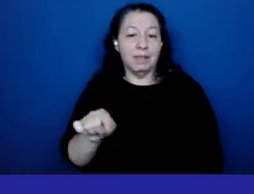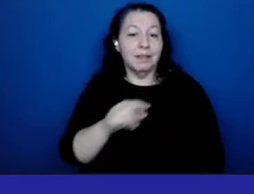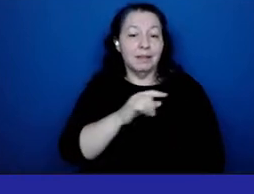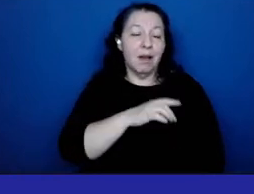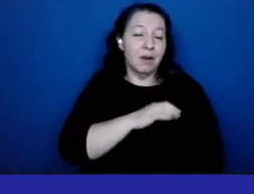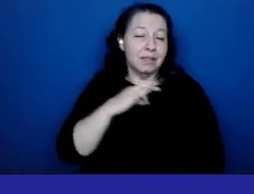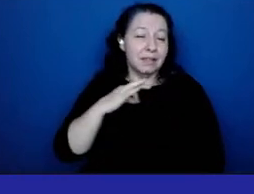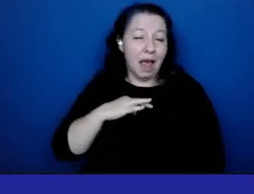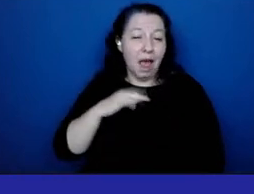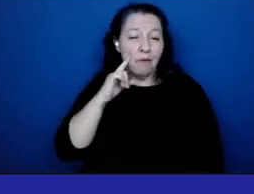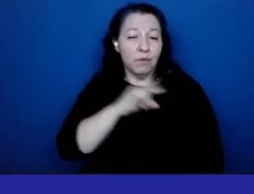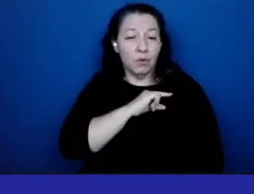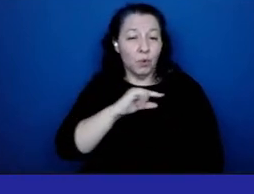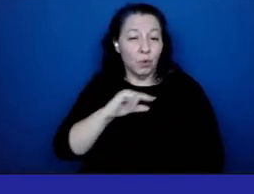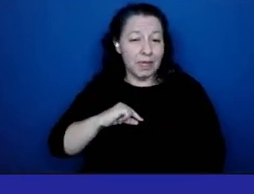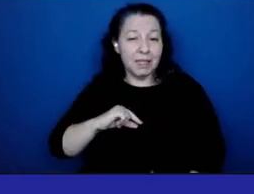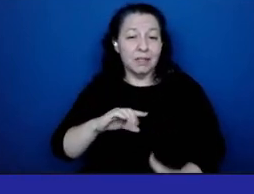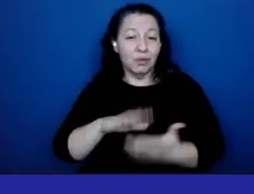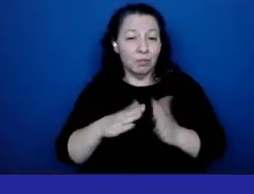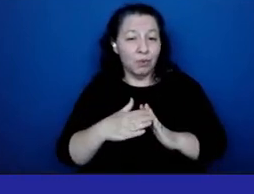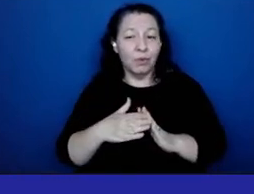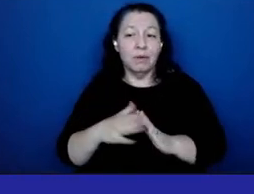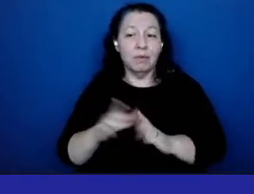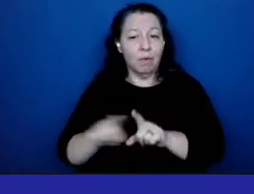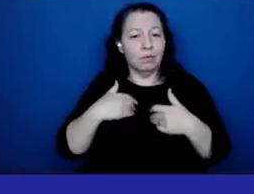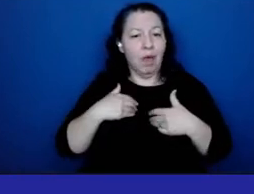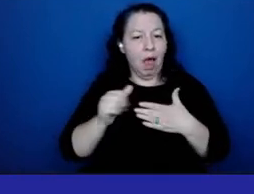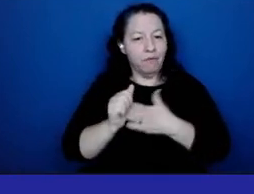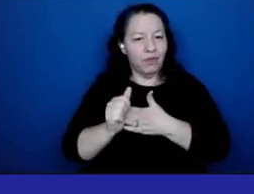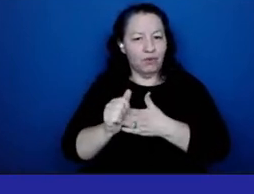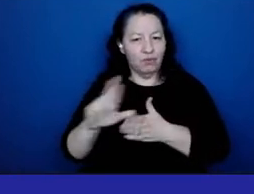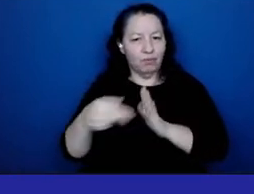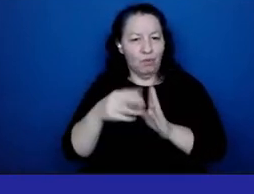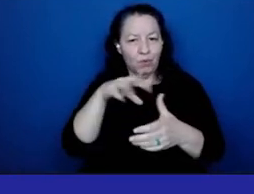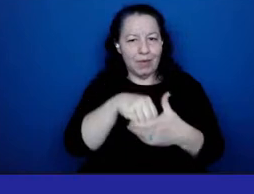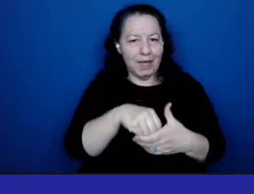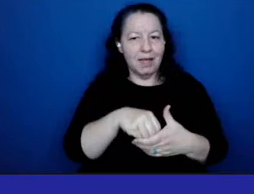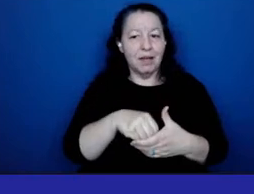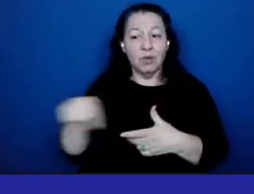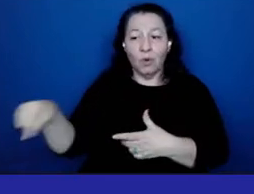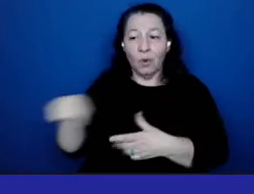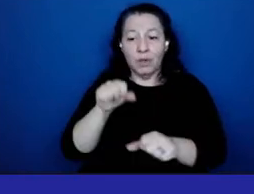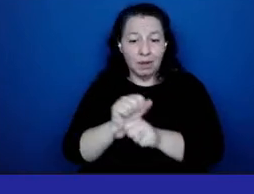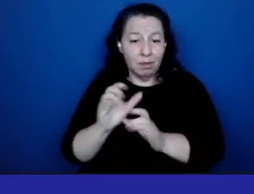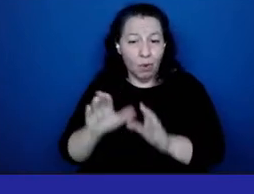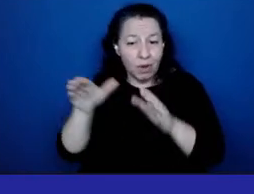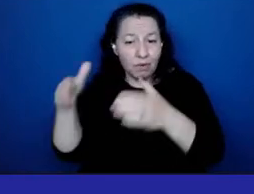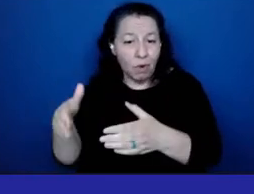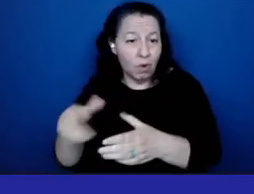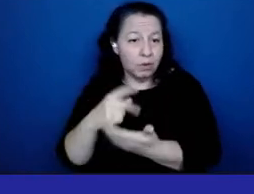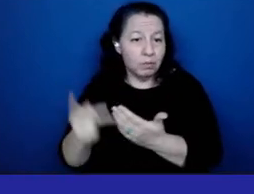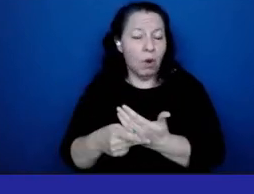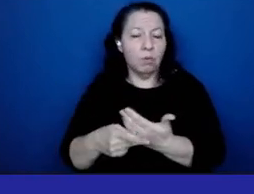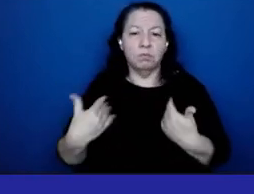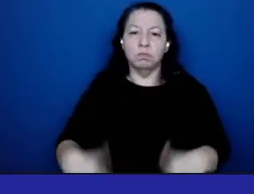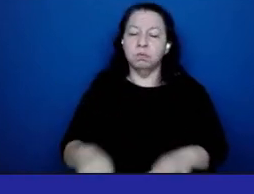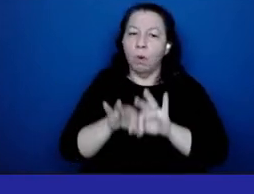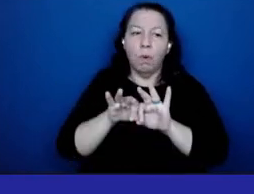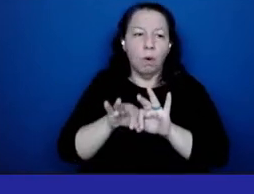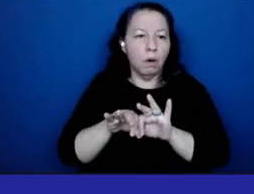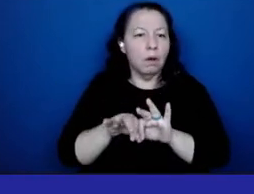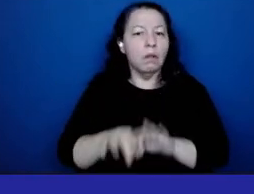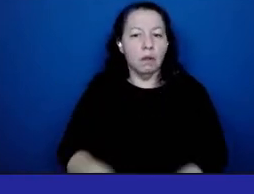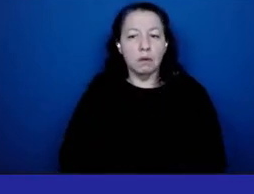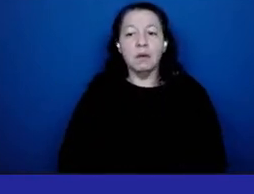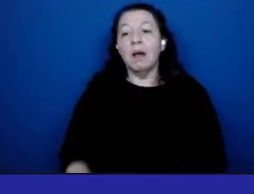leadership roles within them so these employee focused programs are critically important i appreciate this